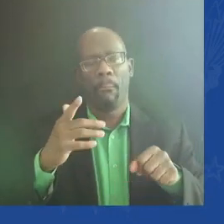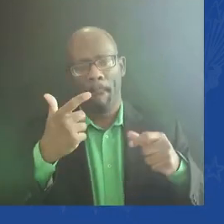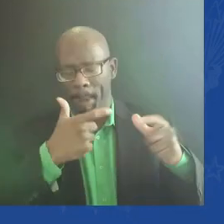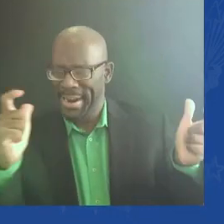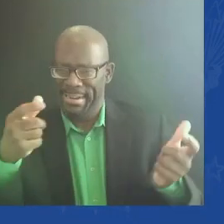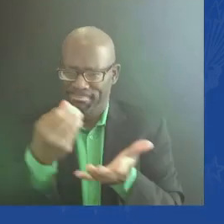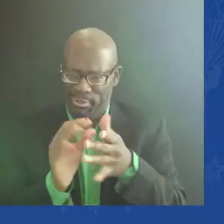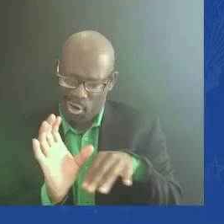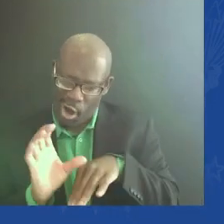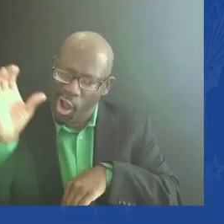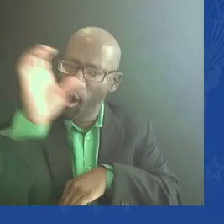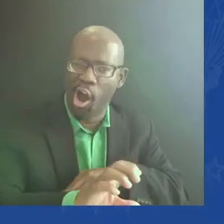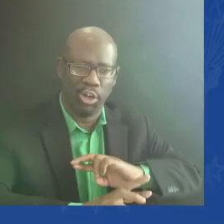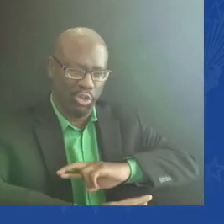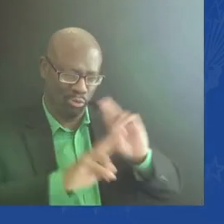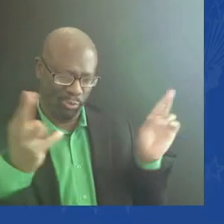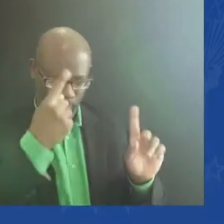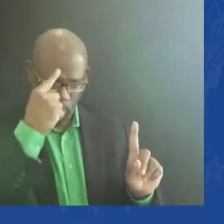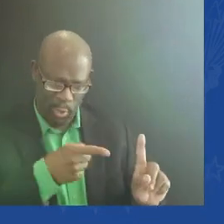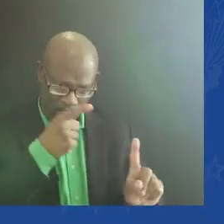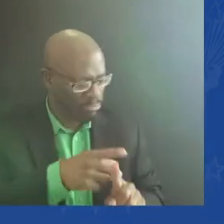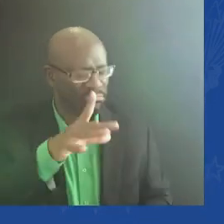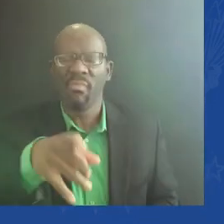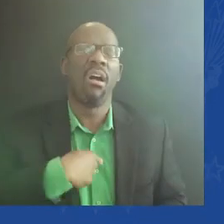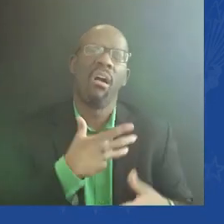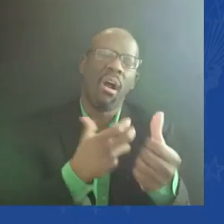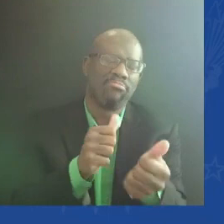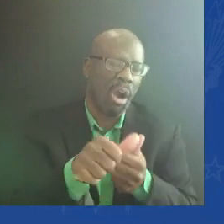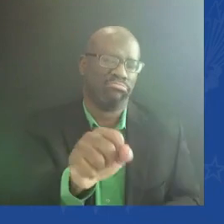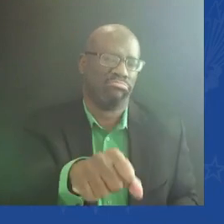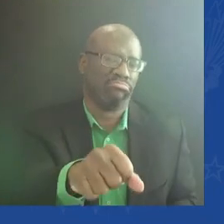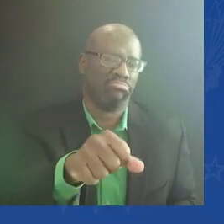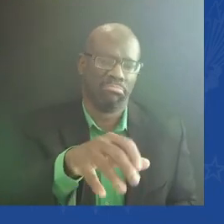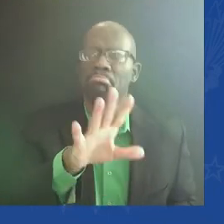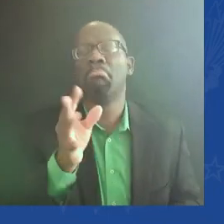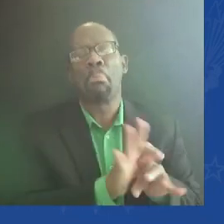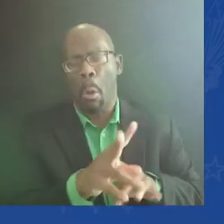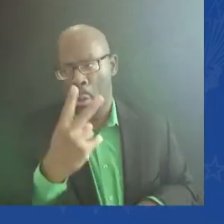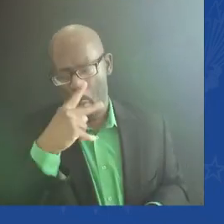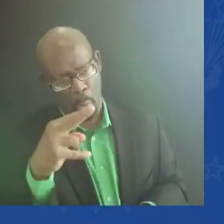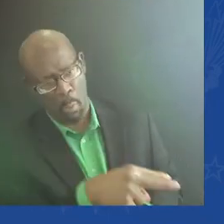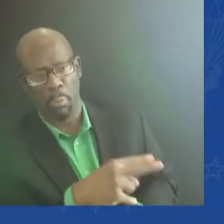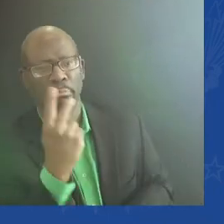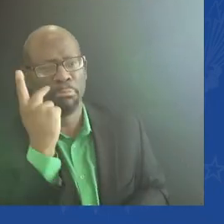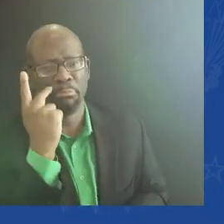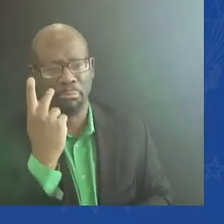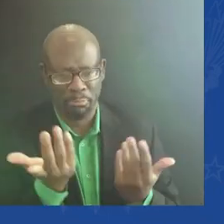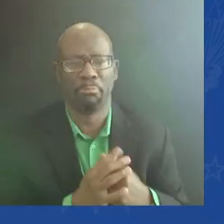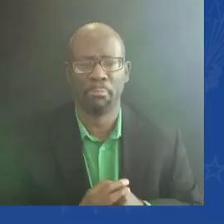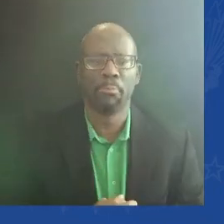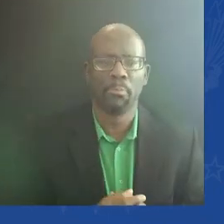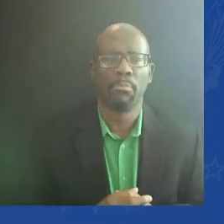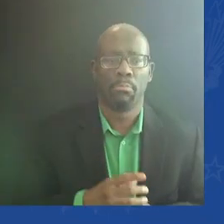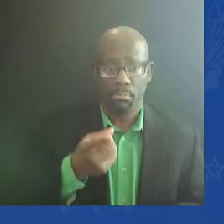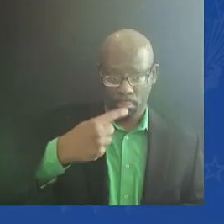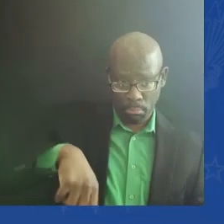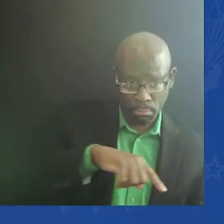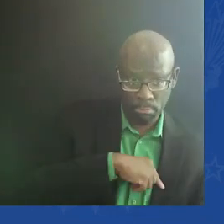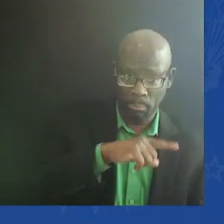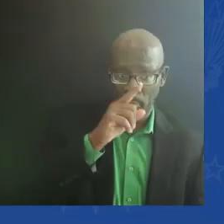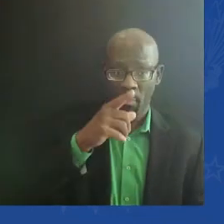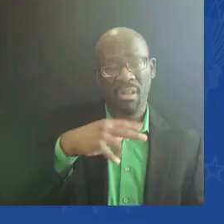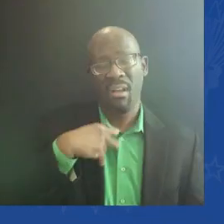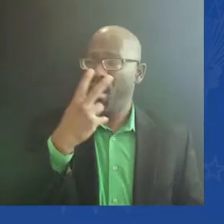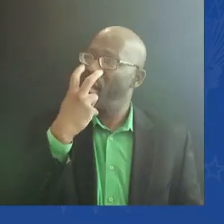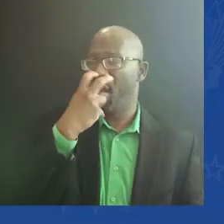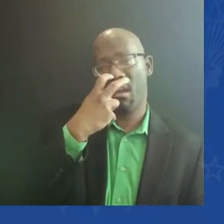going to pass, in my view. But we'll see. We'll see. You know, you've all believed it wouldn't happen from the very beginning to the moment I announced